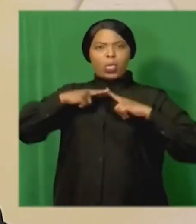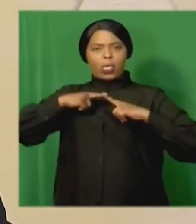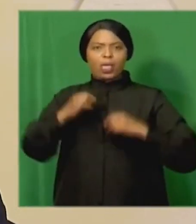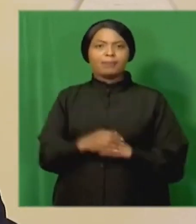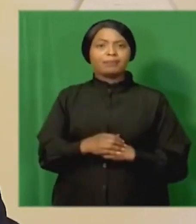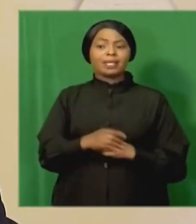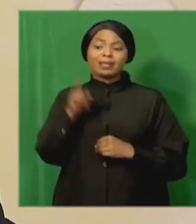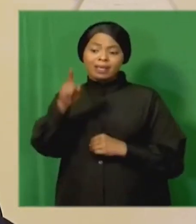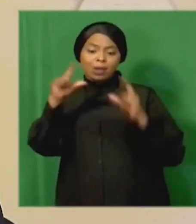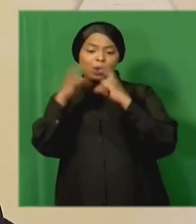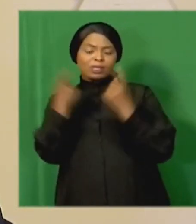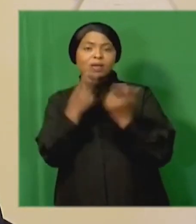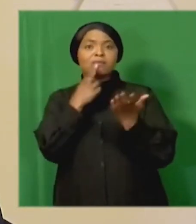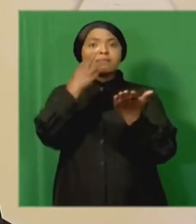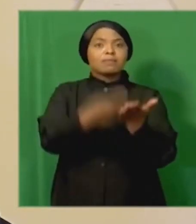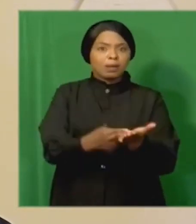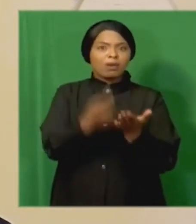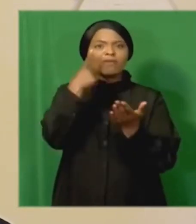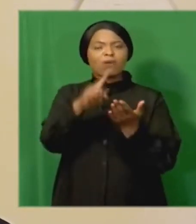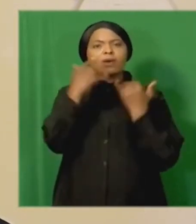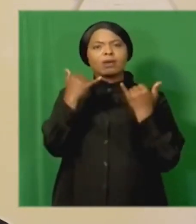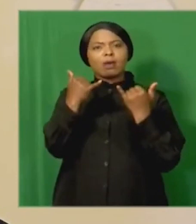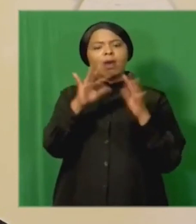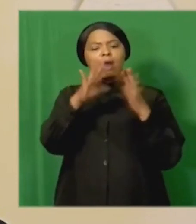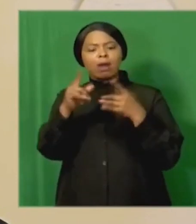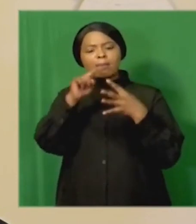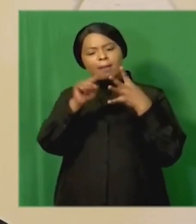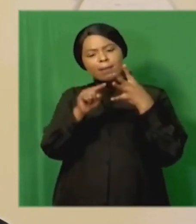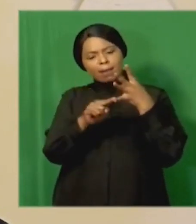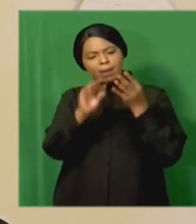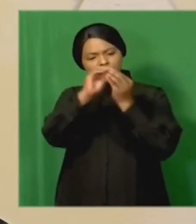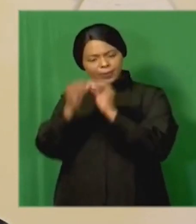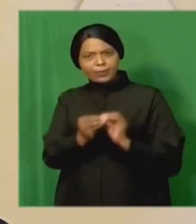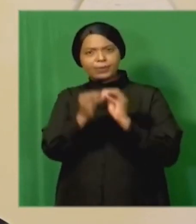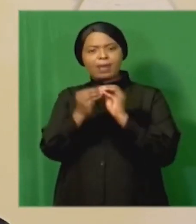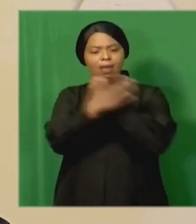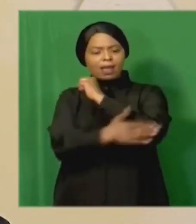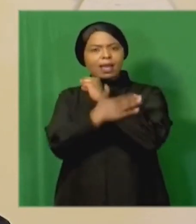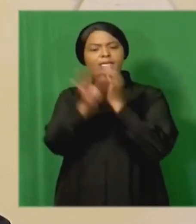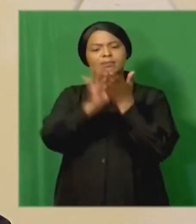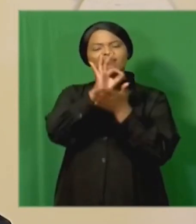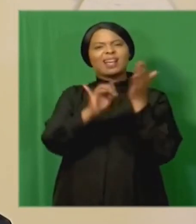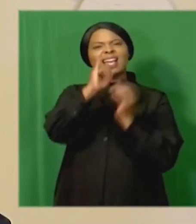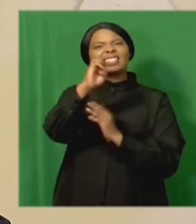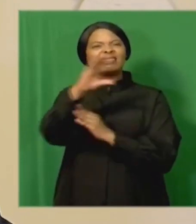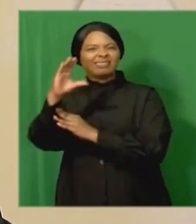recommendations for the consideration of far reaching reforms to the country's electoral system